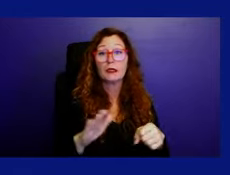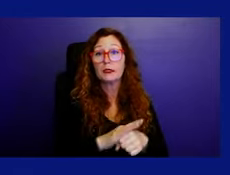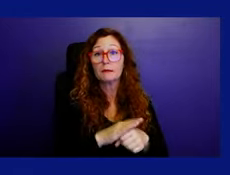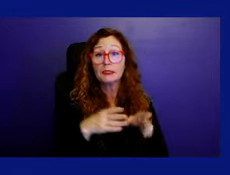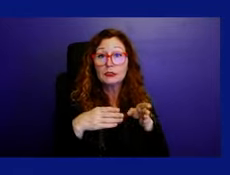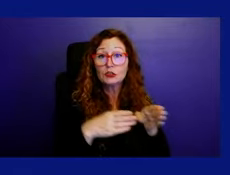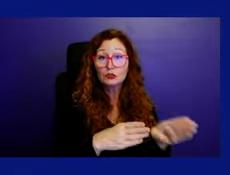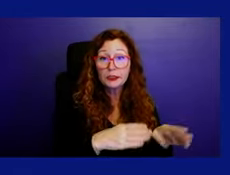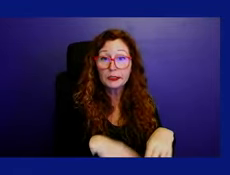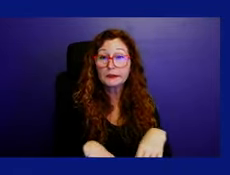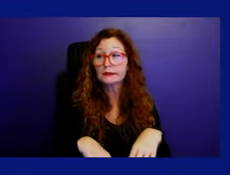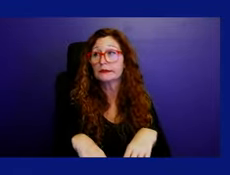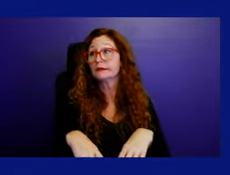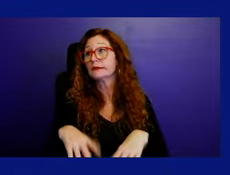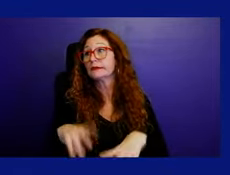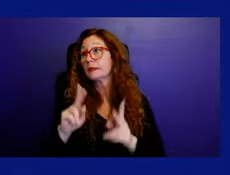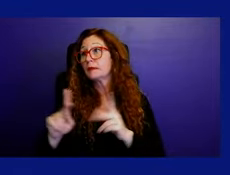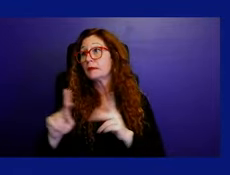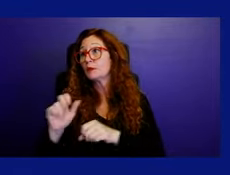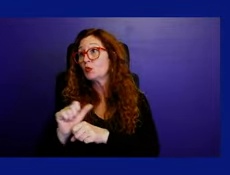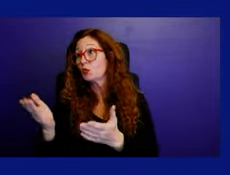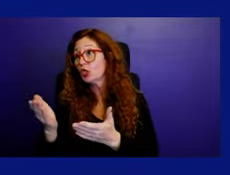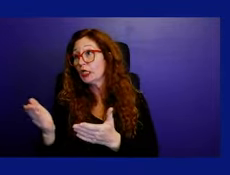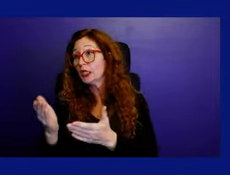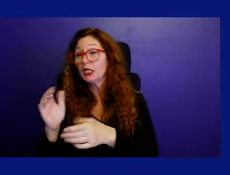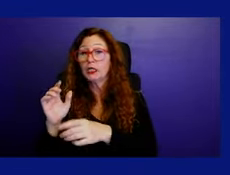overlays, um, and coordination between departments.